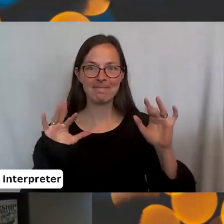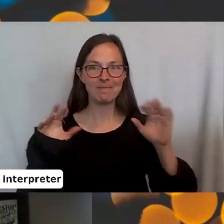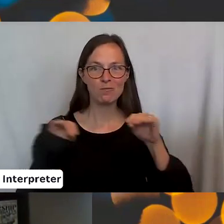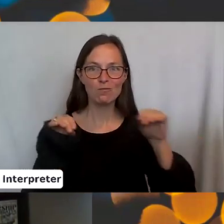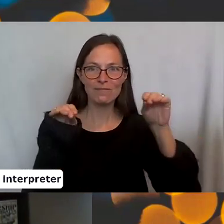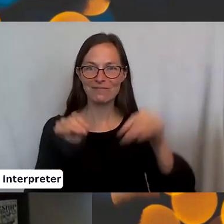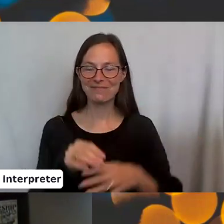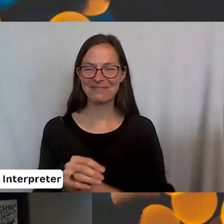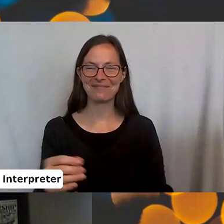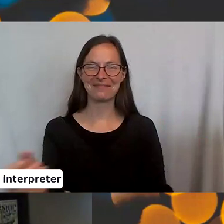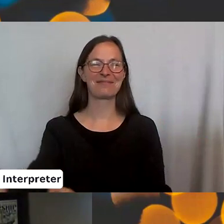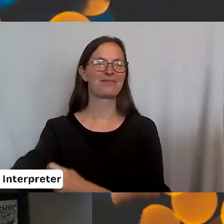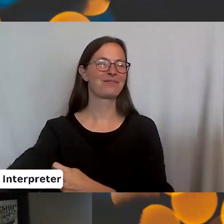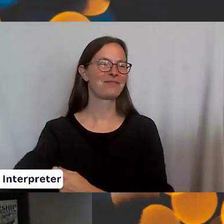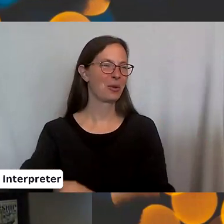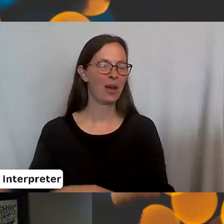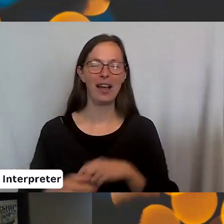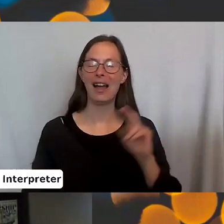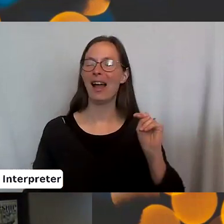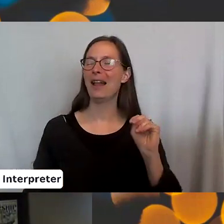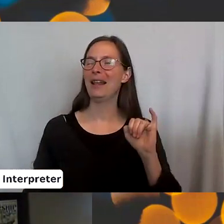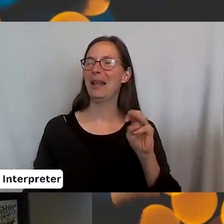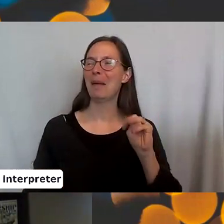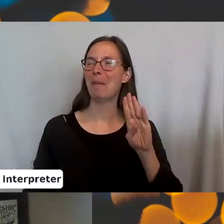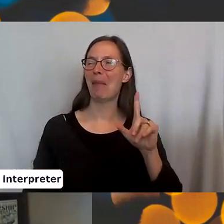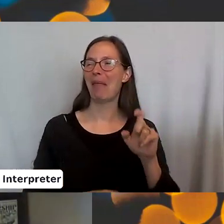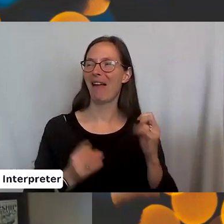fingers. That is, I've never been called that in my life. that I will.